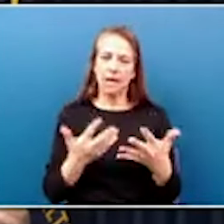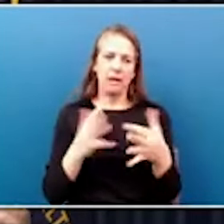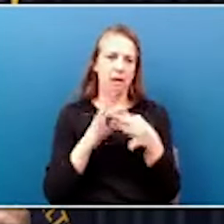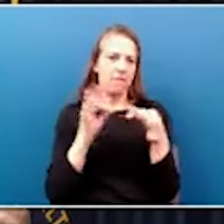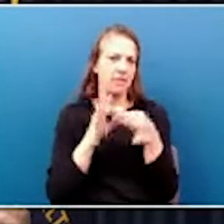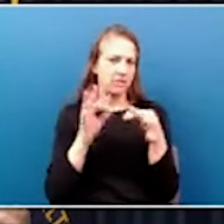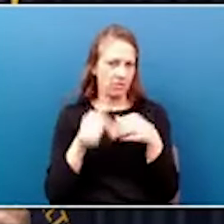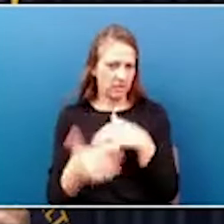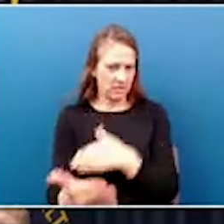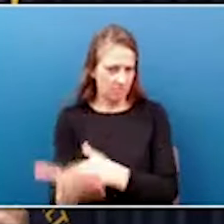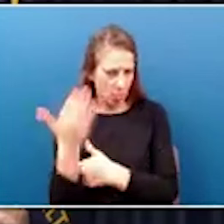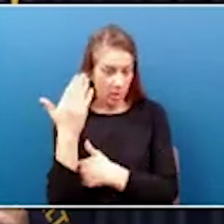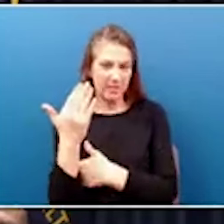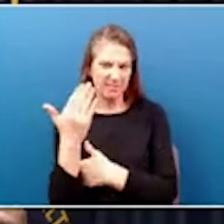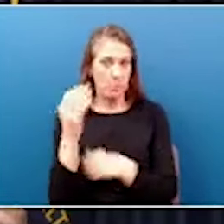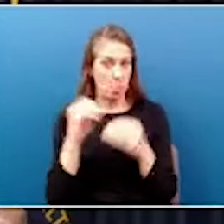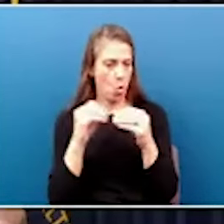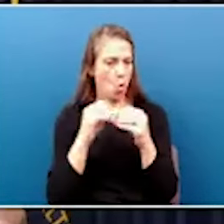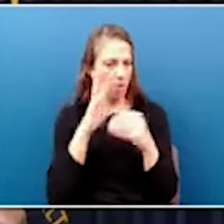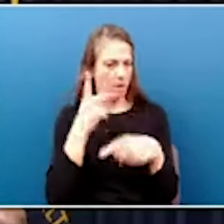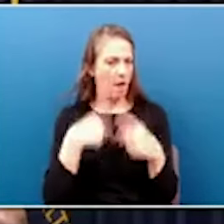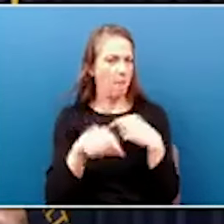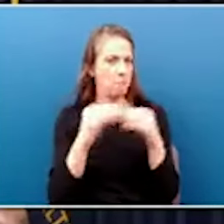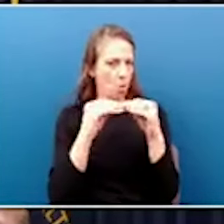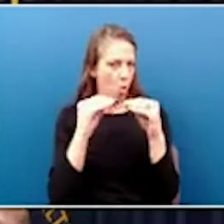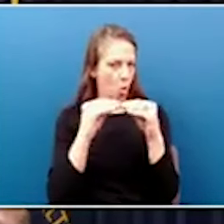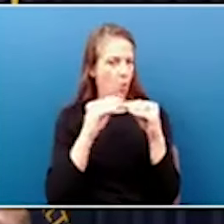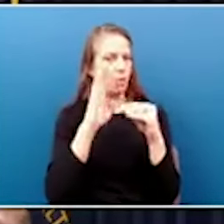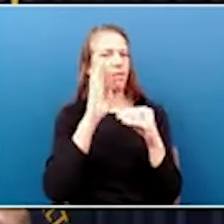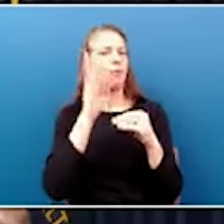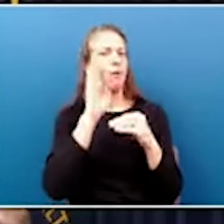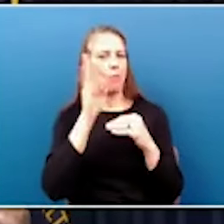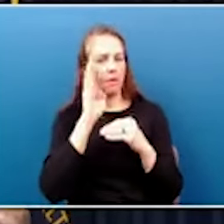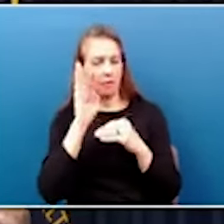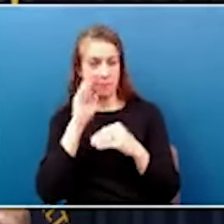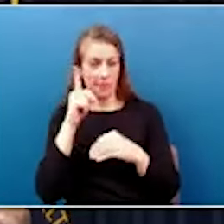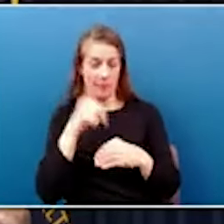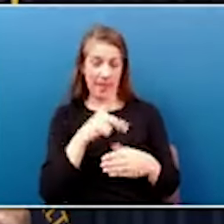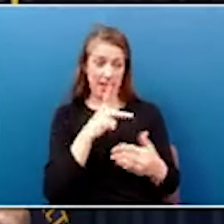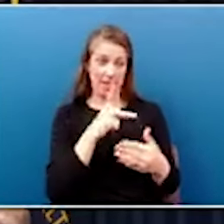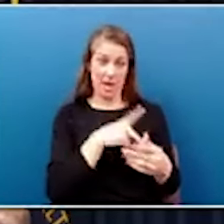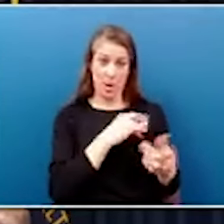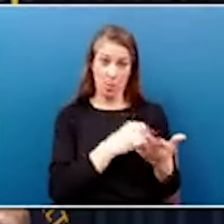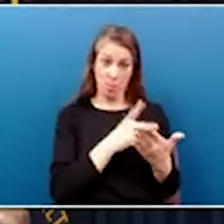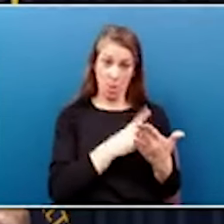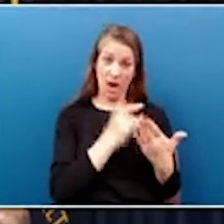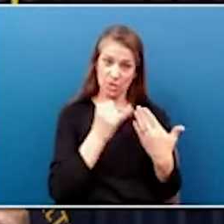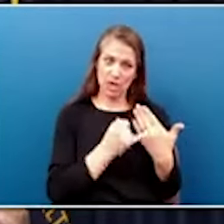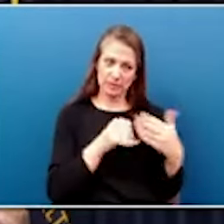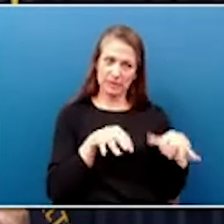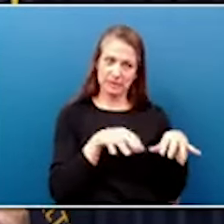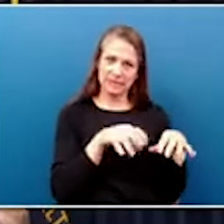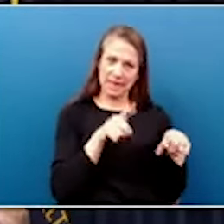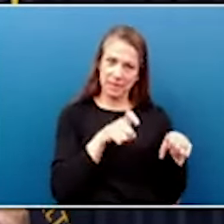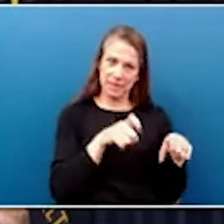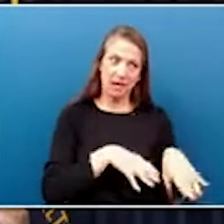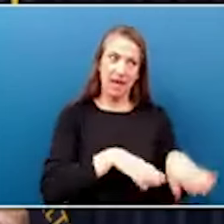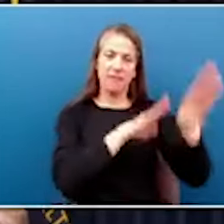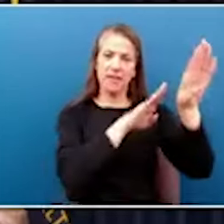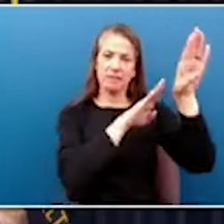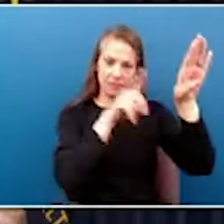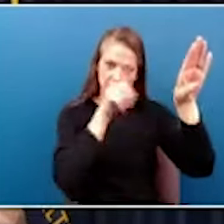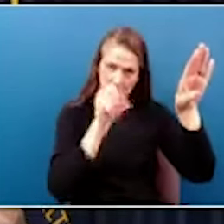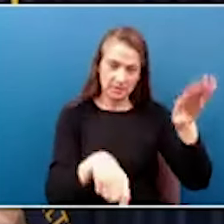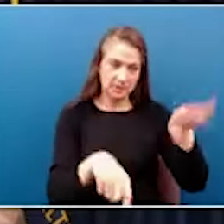there's more to come. There's more demand. These projects take up just a little bit of space. They need elevation, they need water,